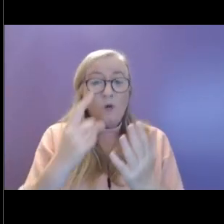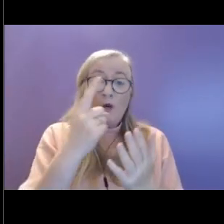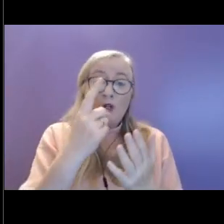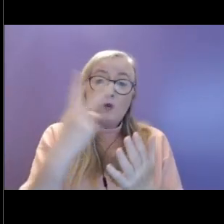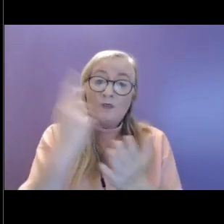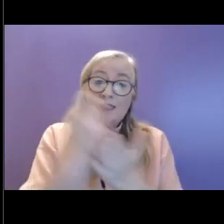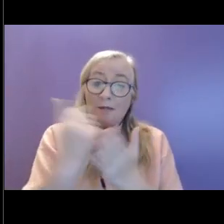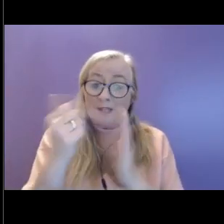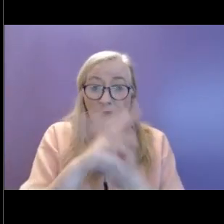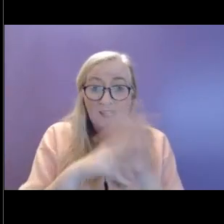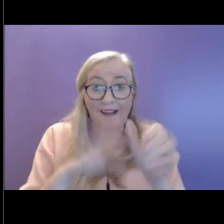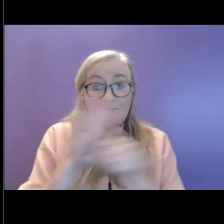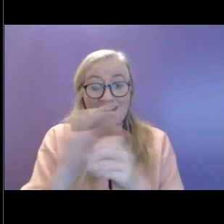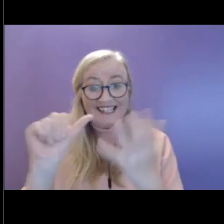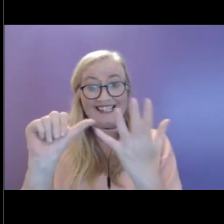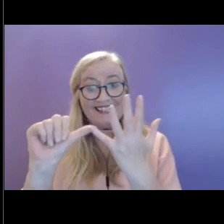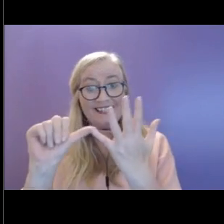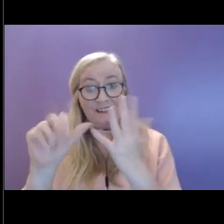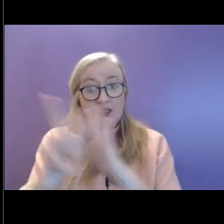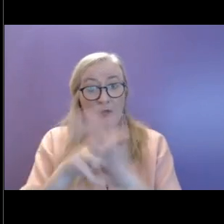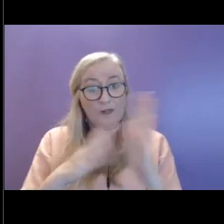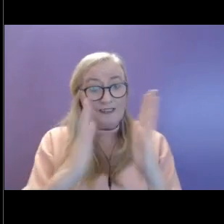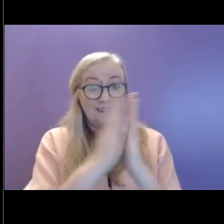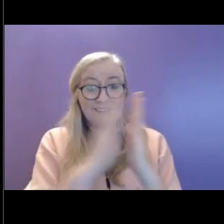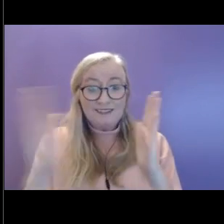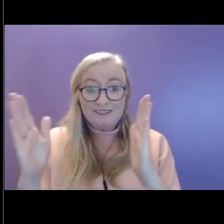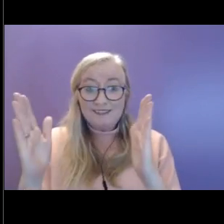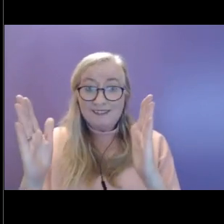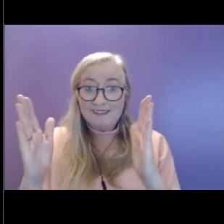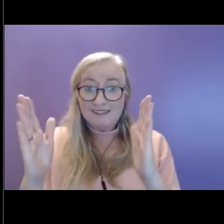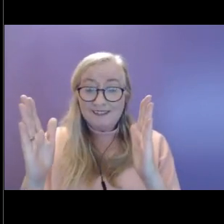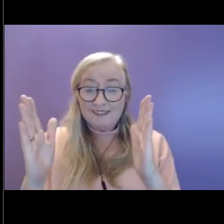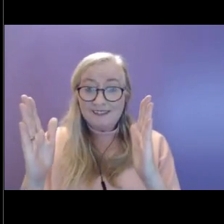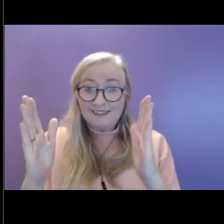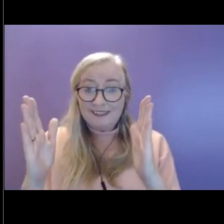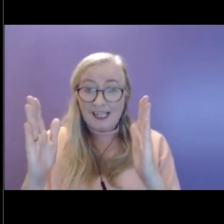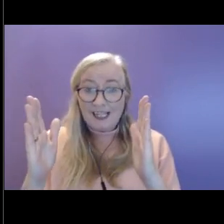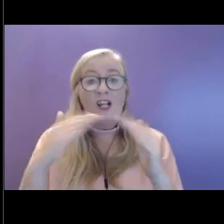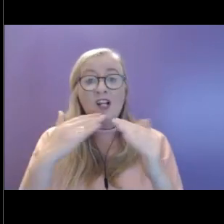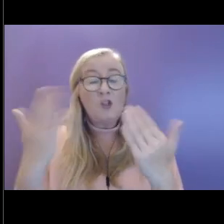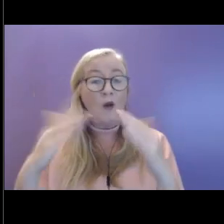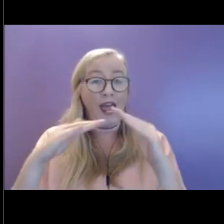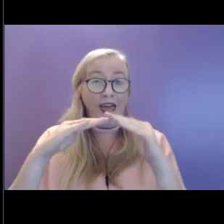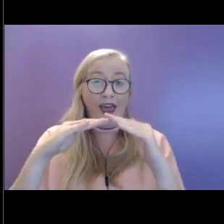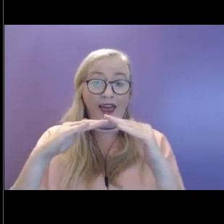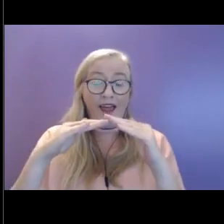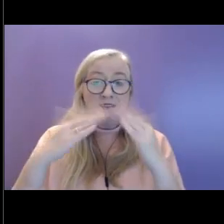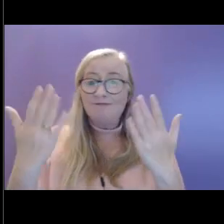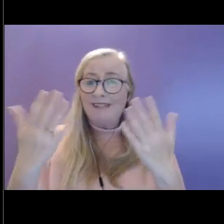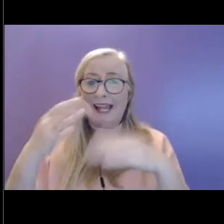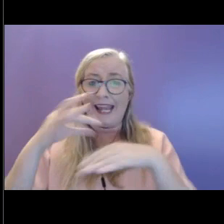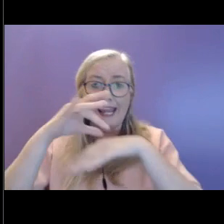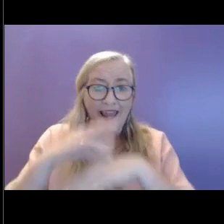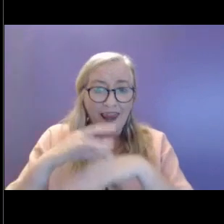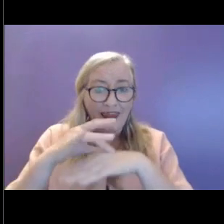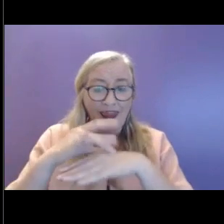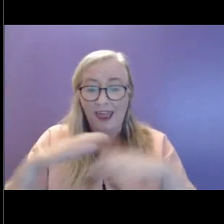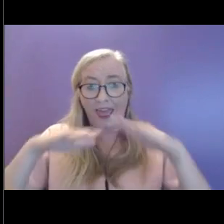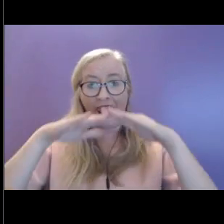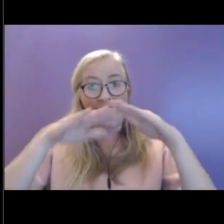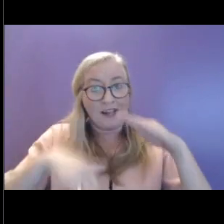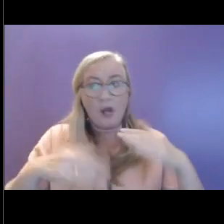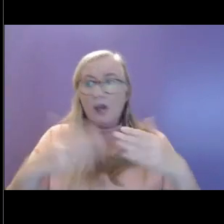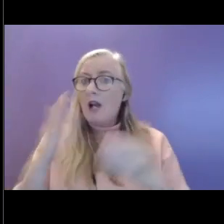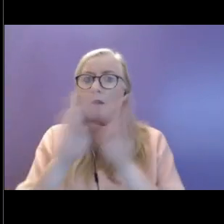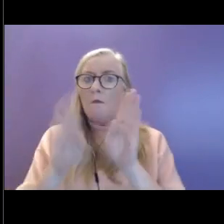happiness. It's improved people's sleep and reduced illness symptoms and people were more contented with life.